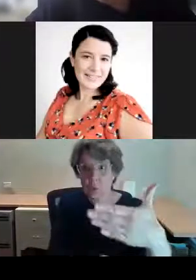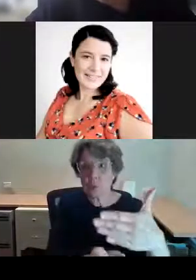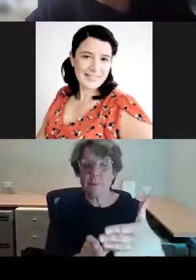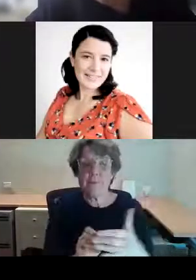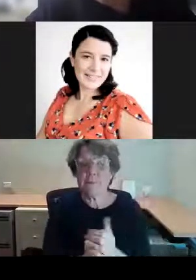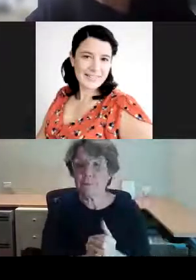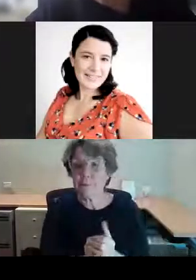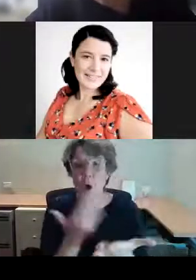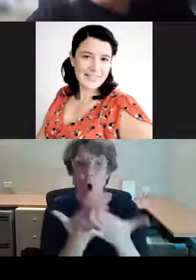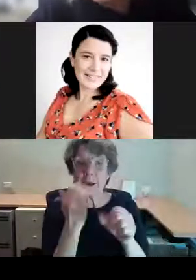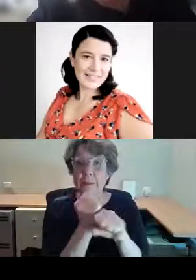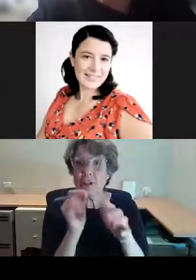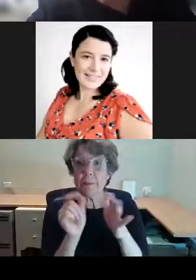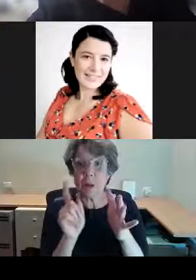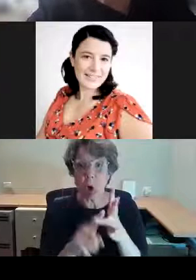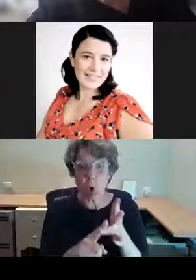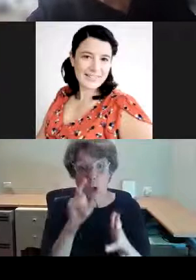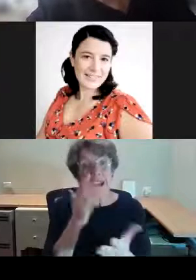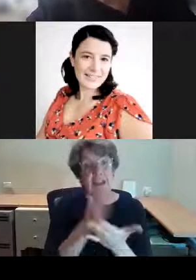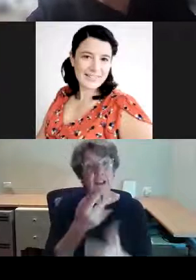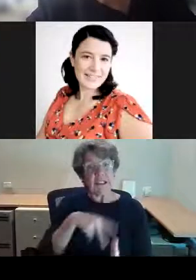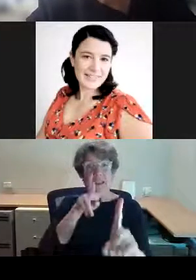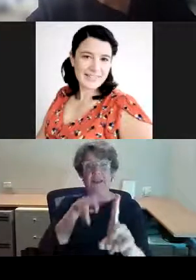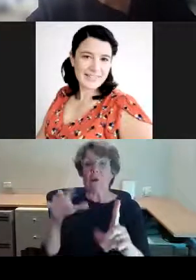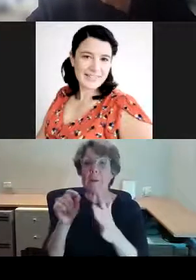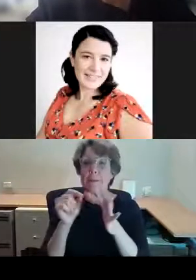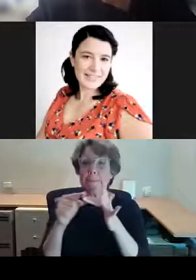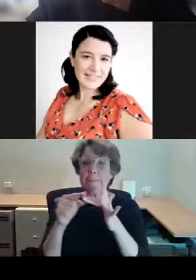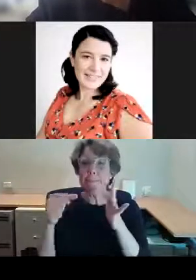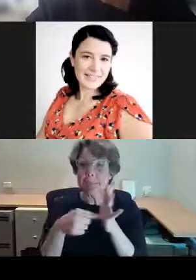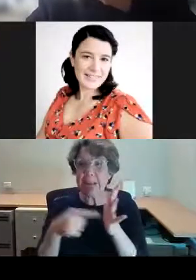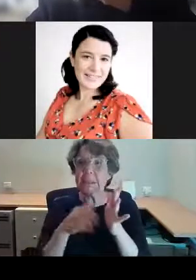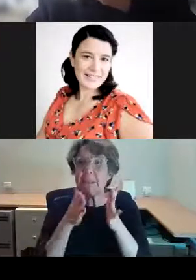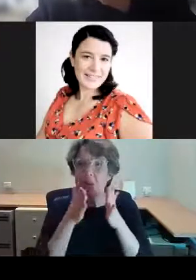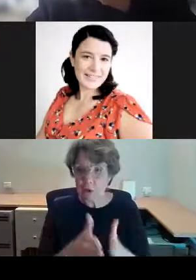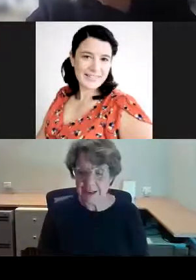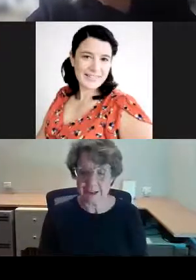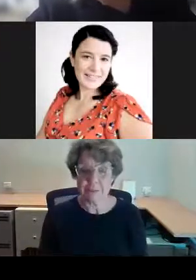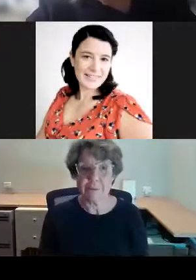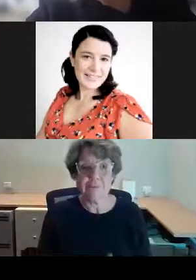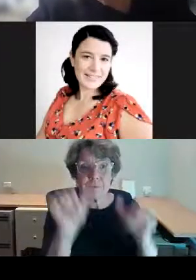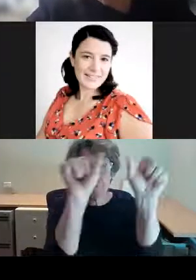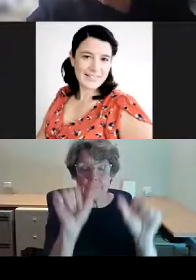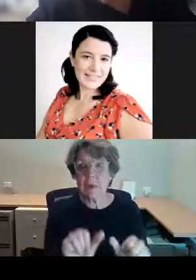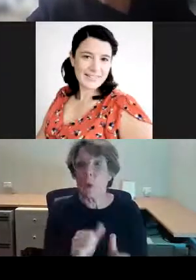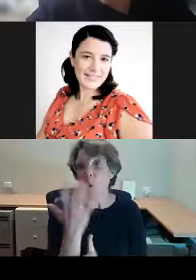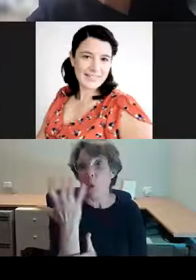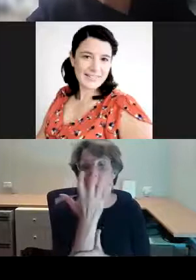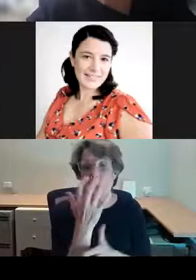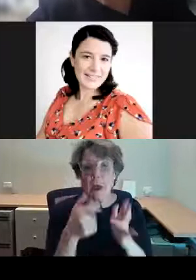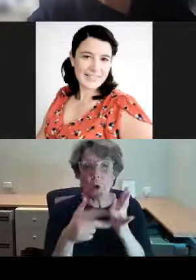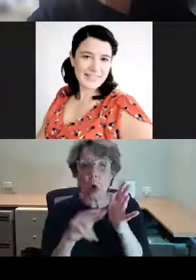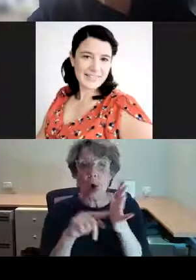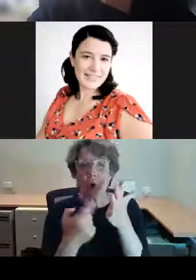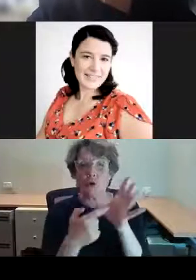see these carvings on the Pitt Street facade, and they were very controversial when they were